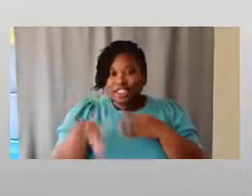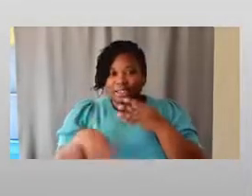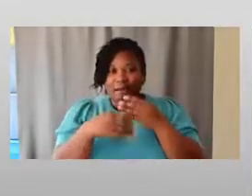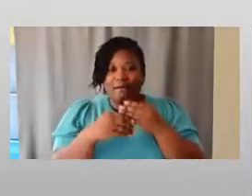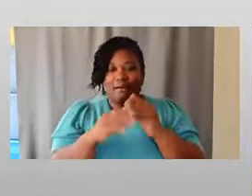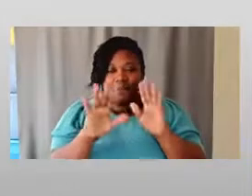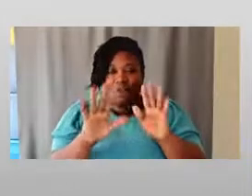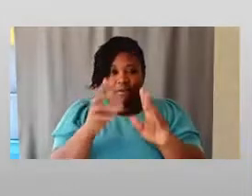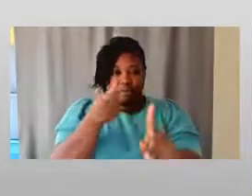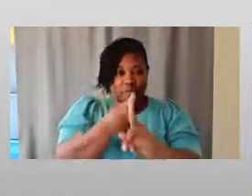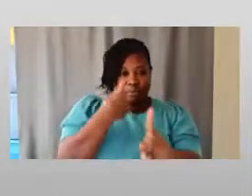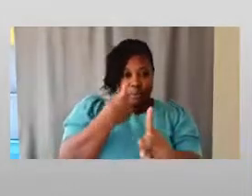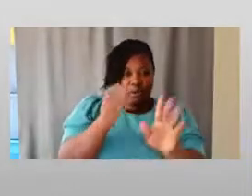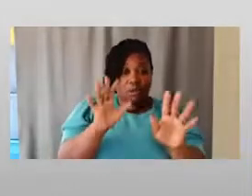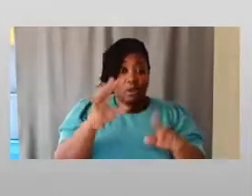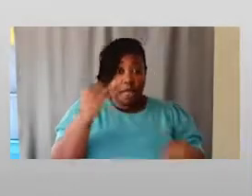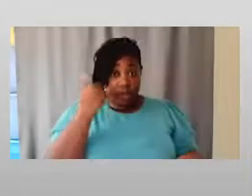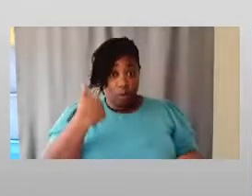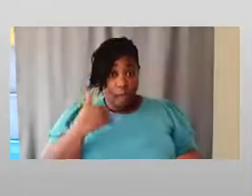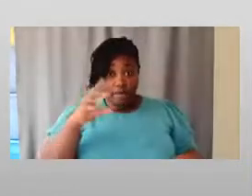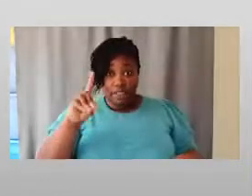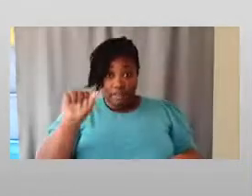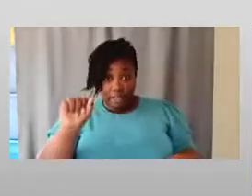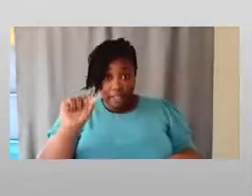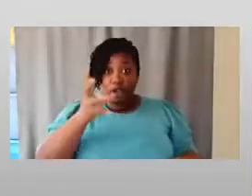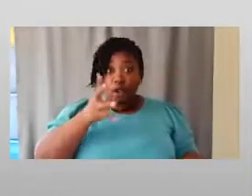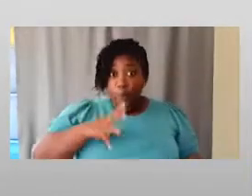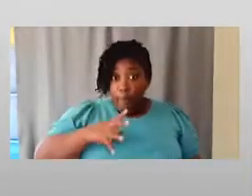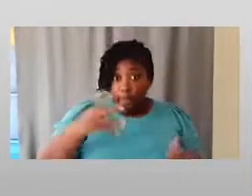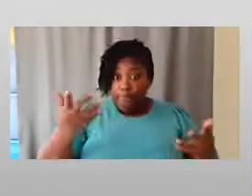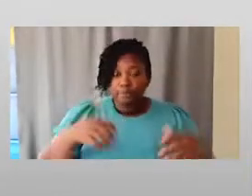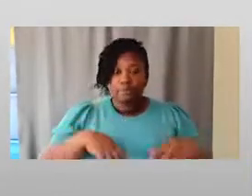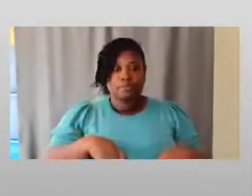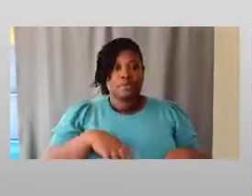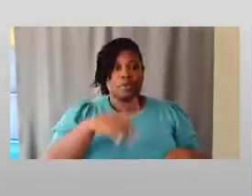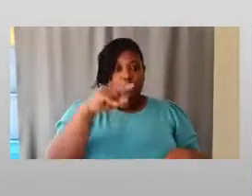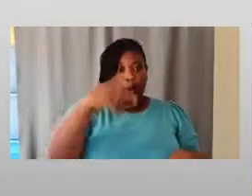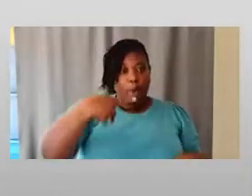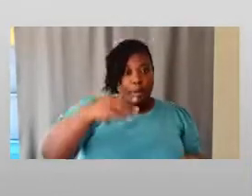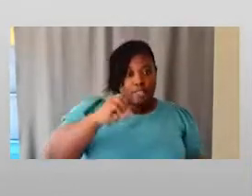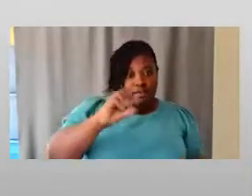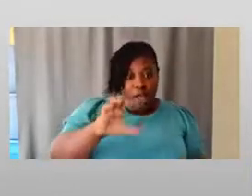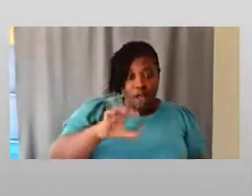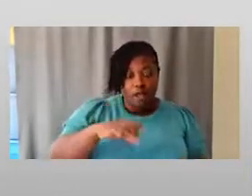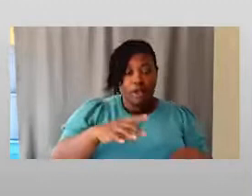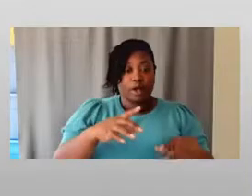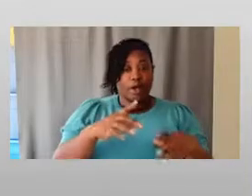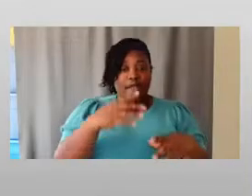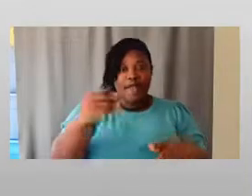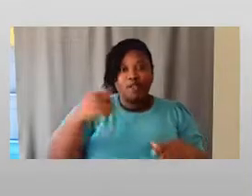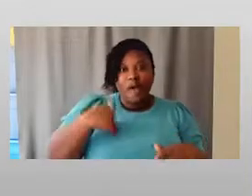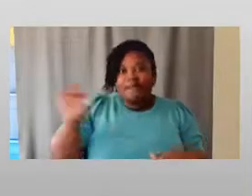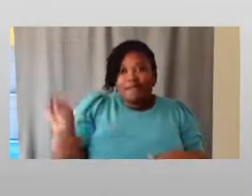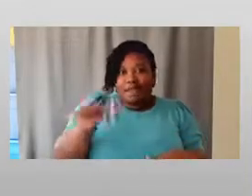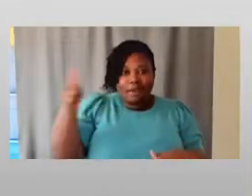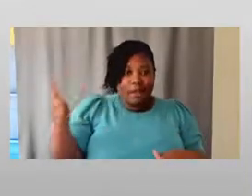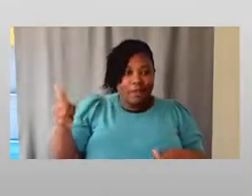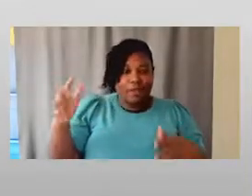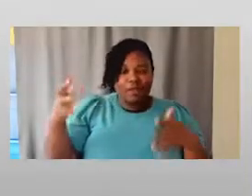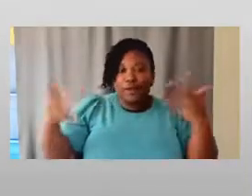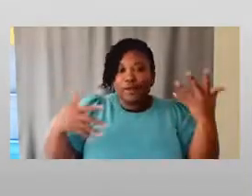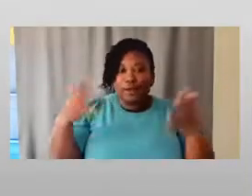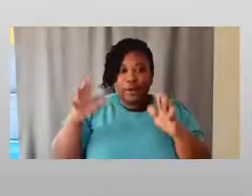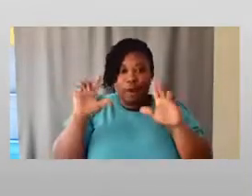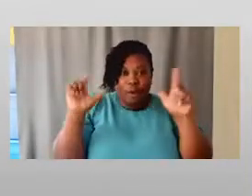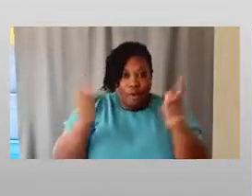you have a disability and you're a woman, if you have any other marginalized group